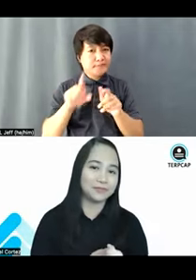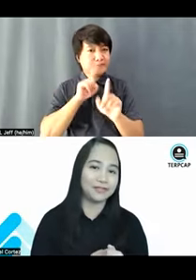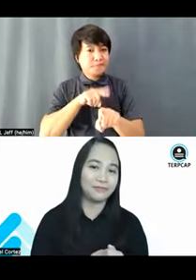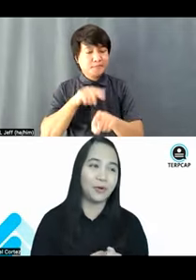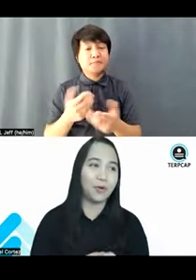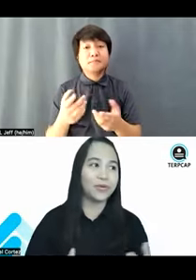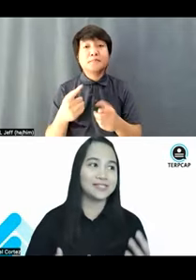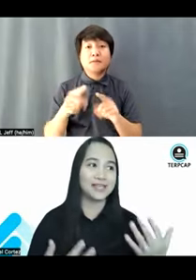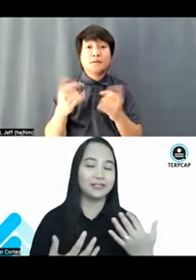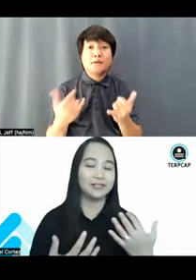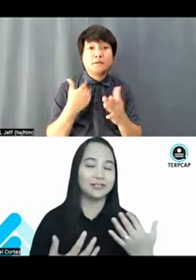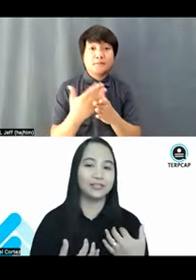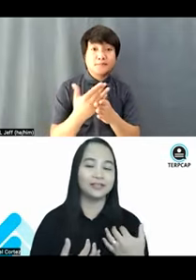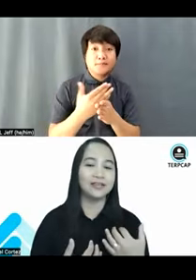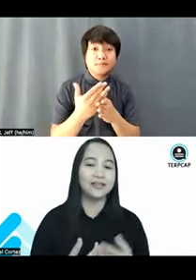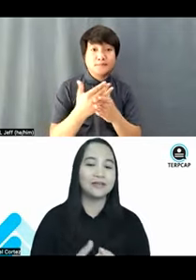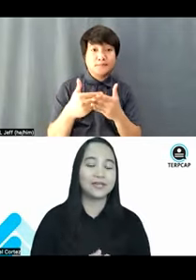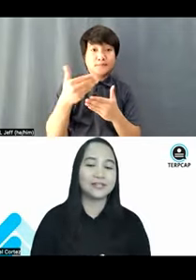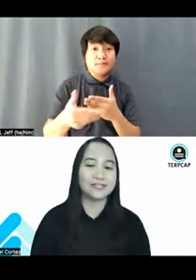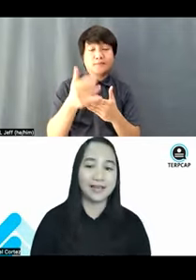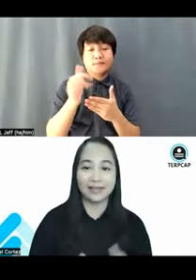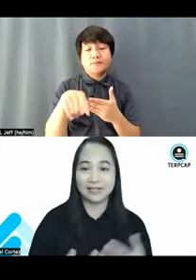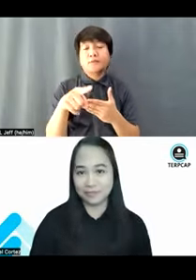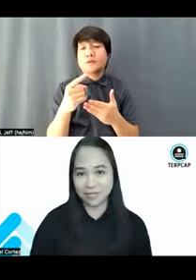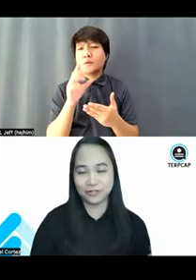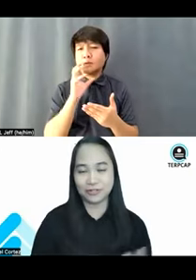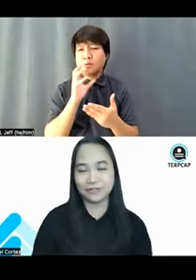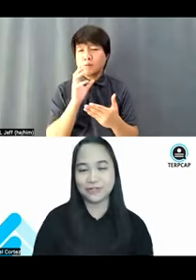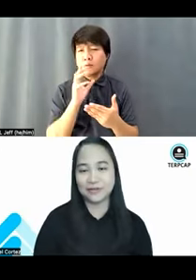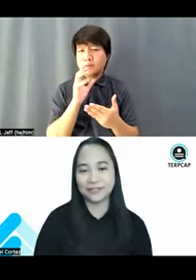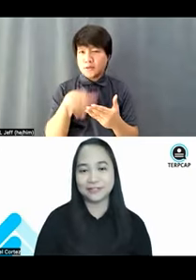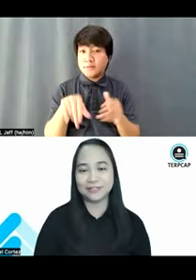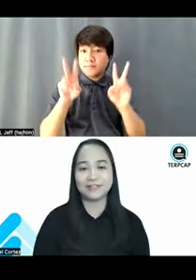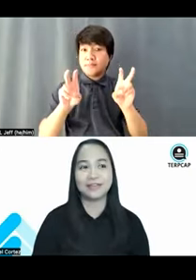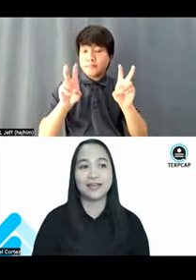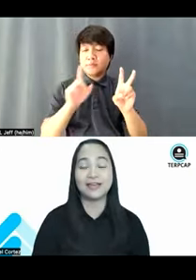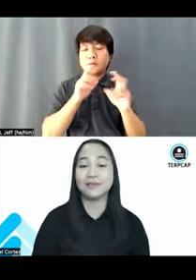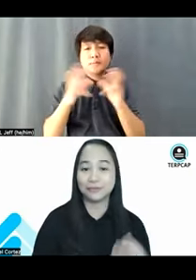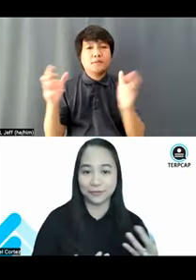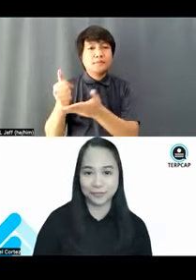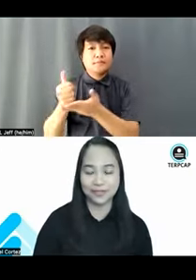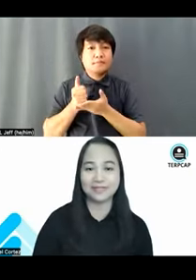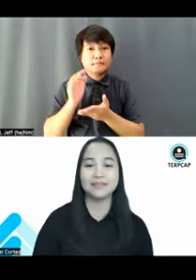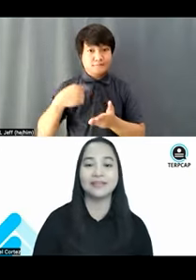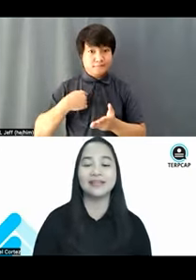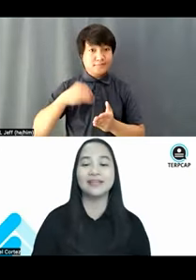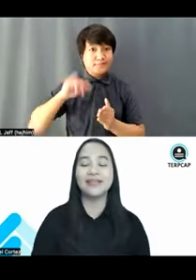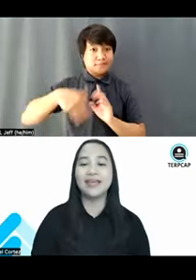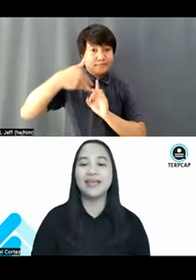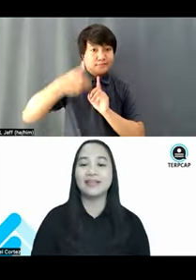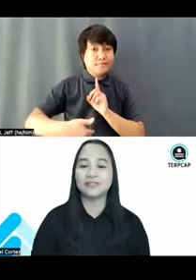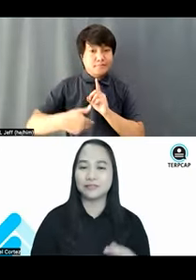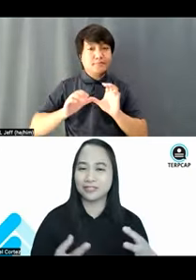principle that I've always held on. Because as mentioned earlier, during the introduction, I am a person with disability.